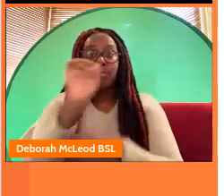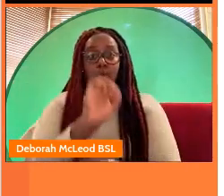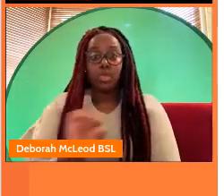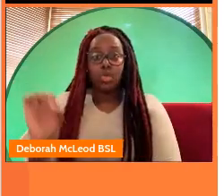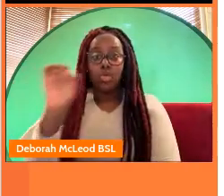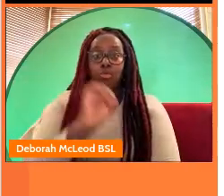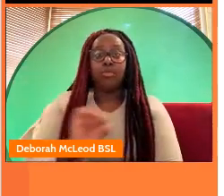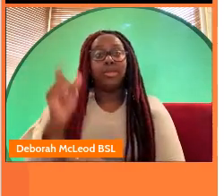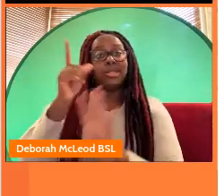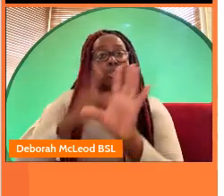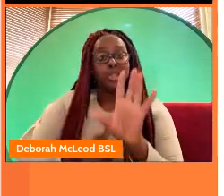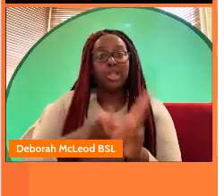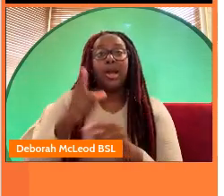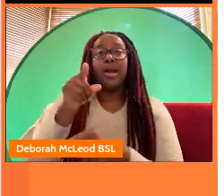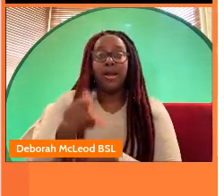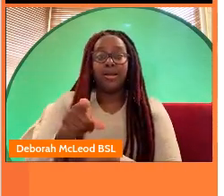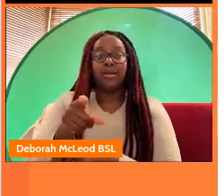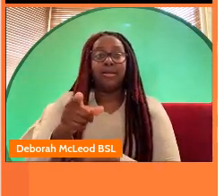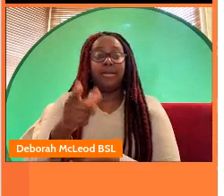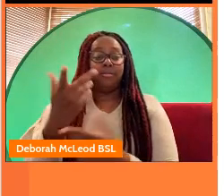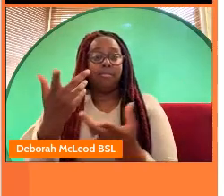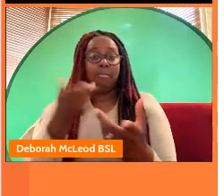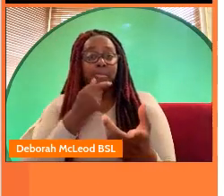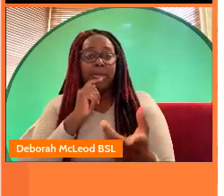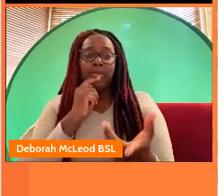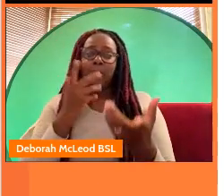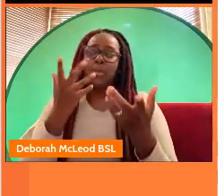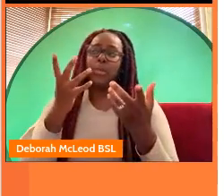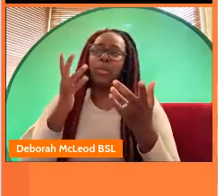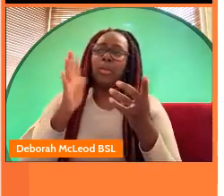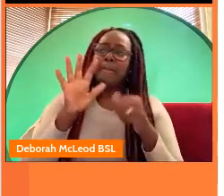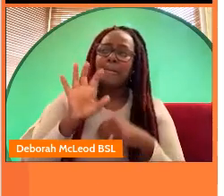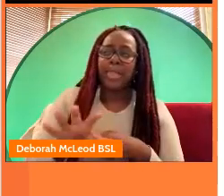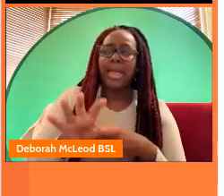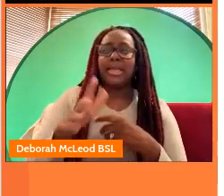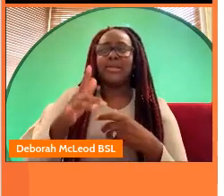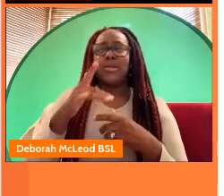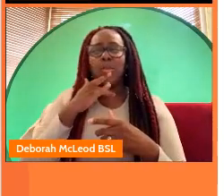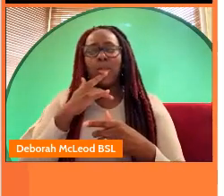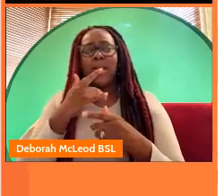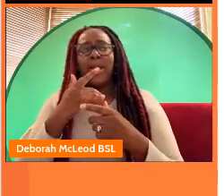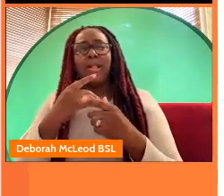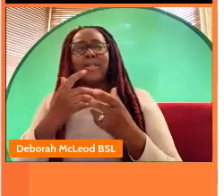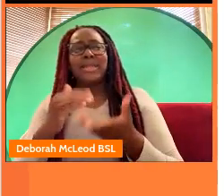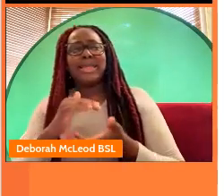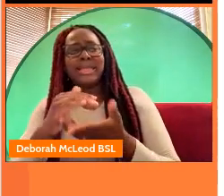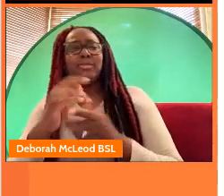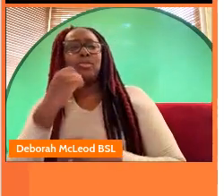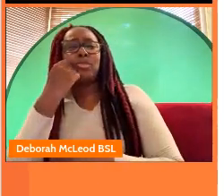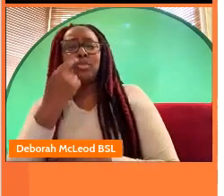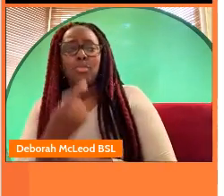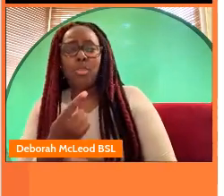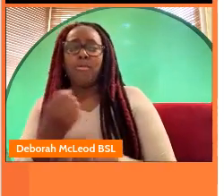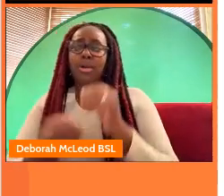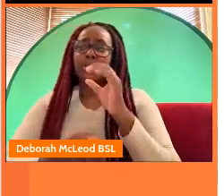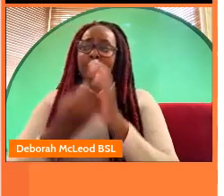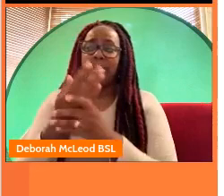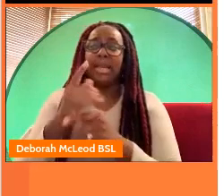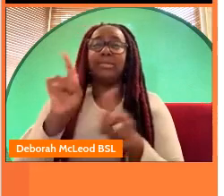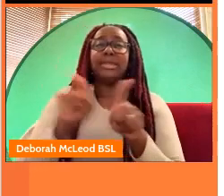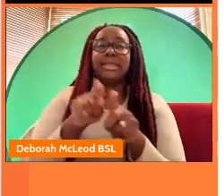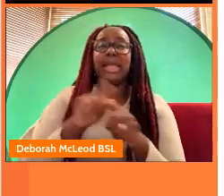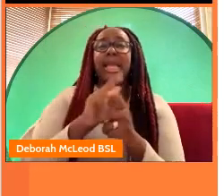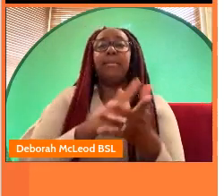diverse city will be the future of the bbc the place where the talent of tomorrow is discovered and developed and the hub for our youth focused